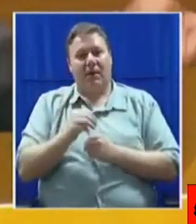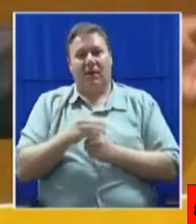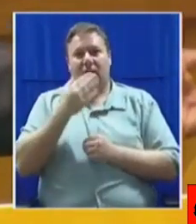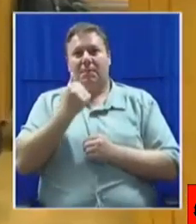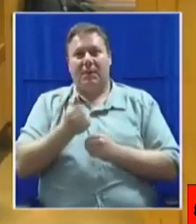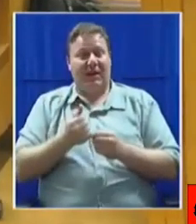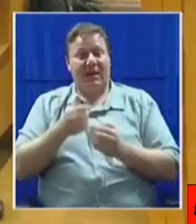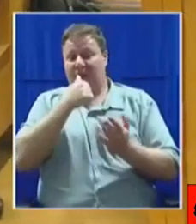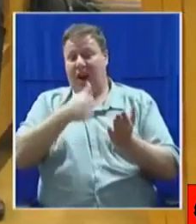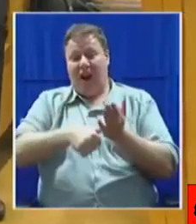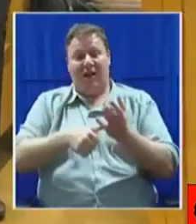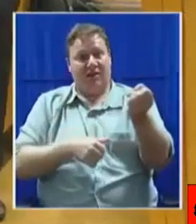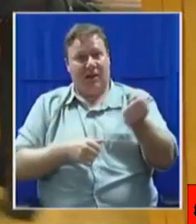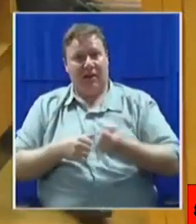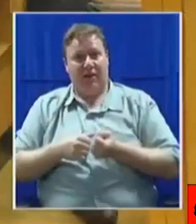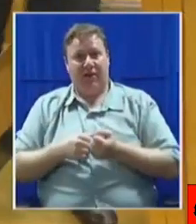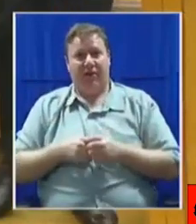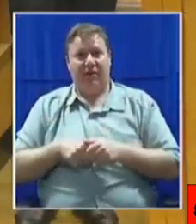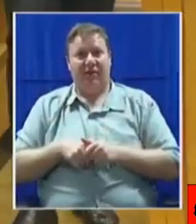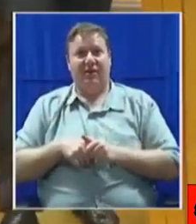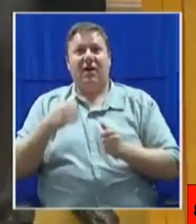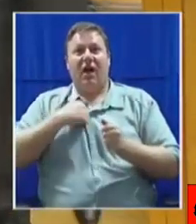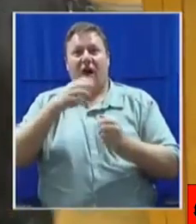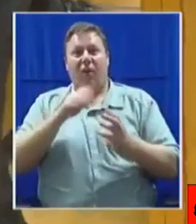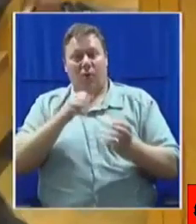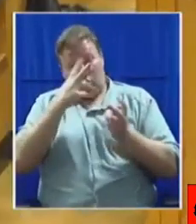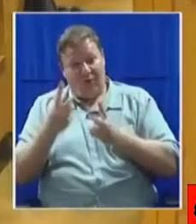me that letter and I will reflect on it.